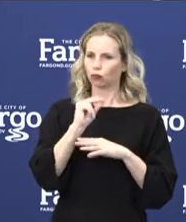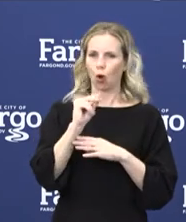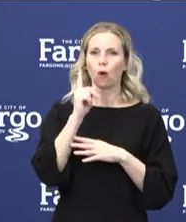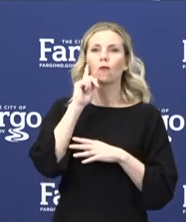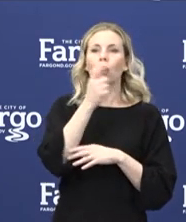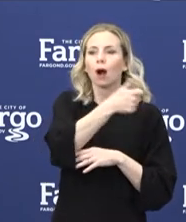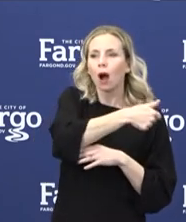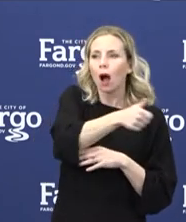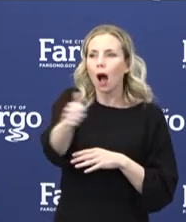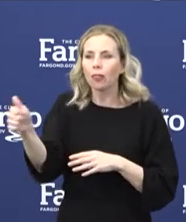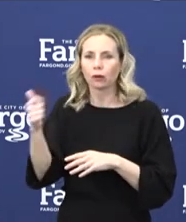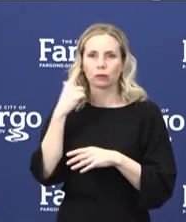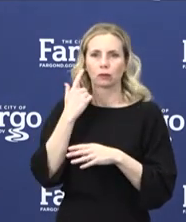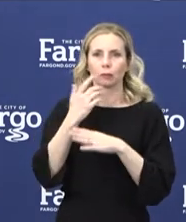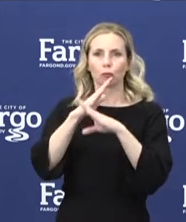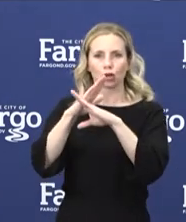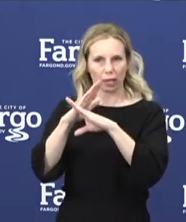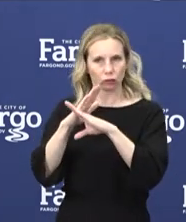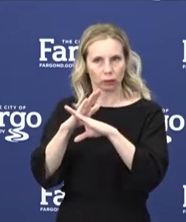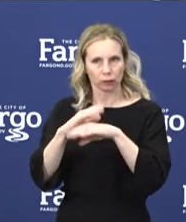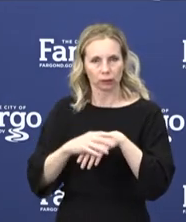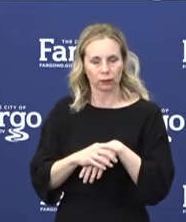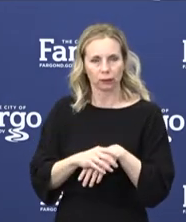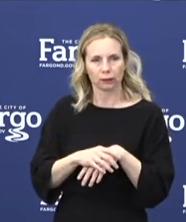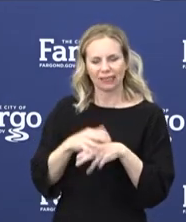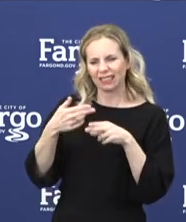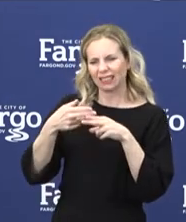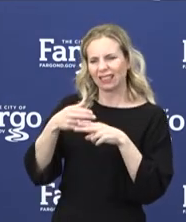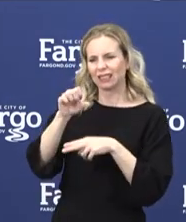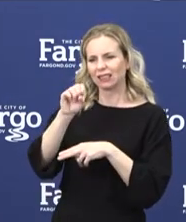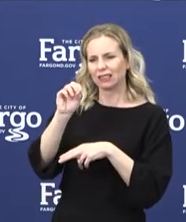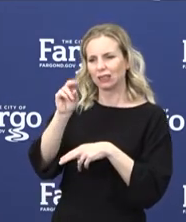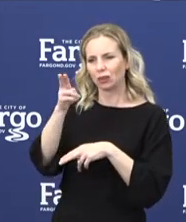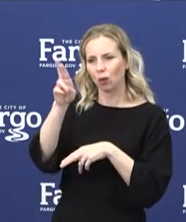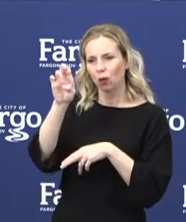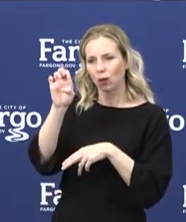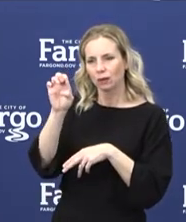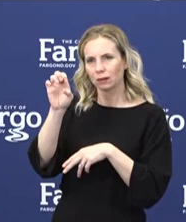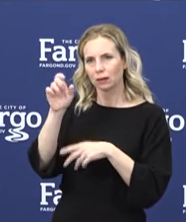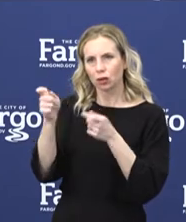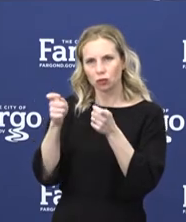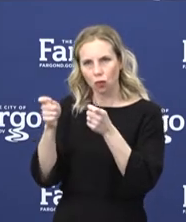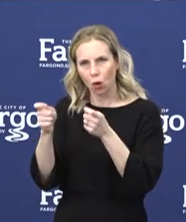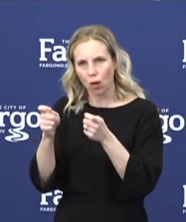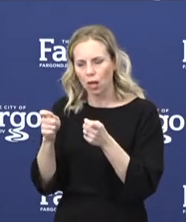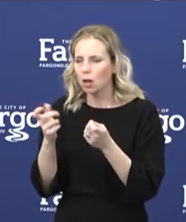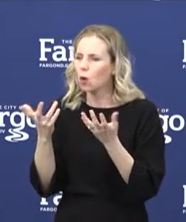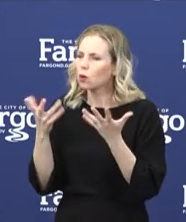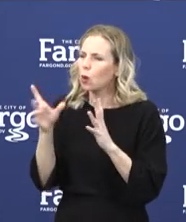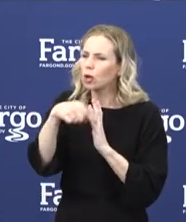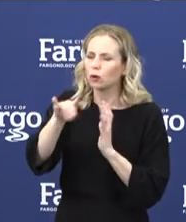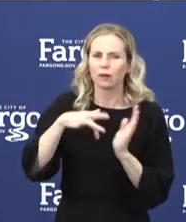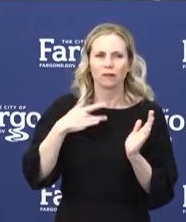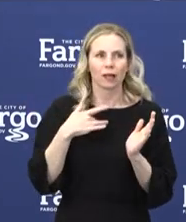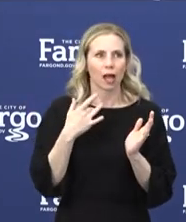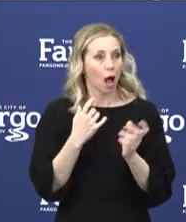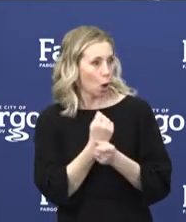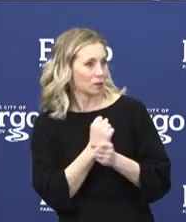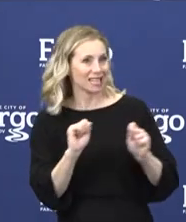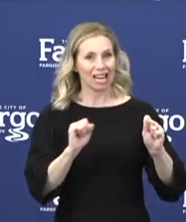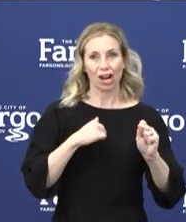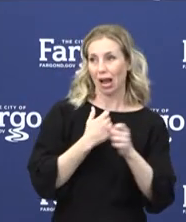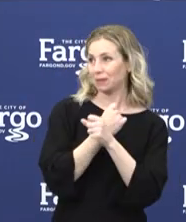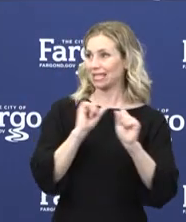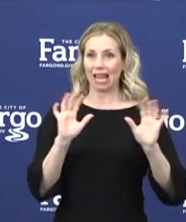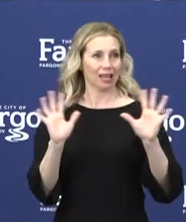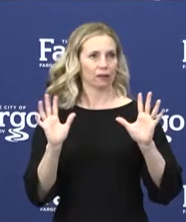source control. And we want to make sure that there isn't any false sense of security by people wearing those masks. We still want